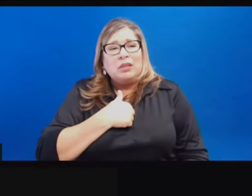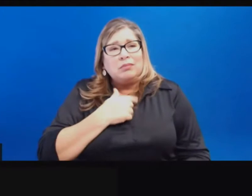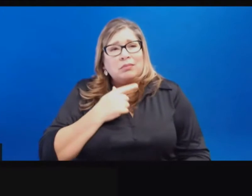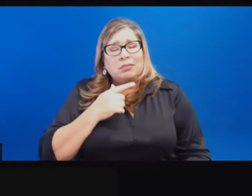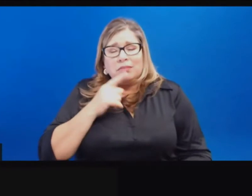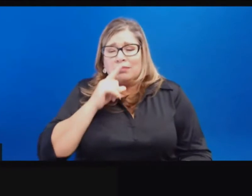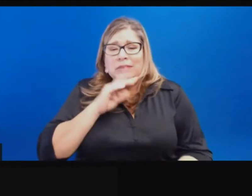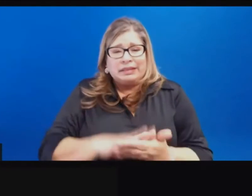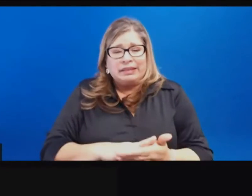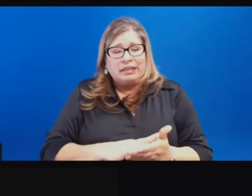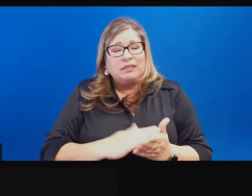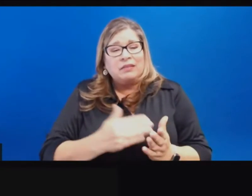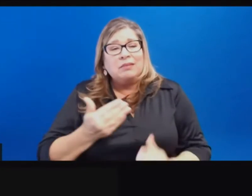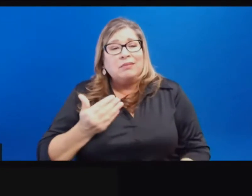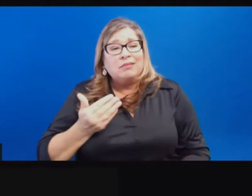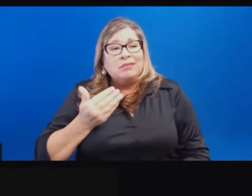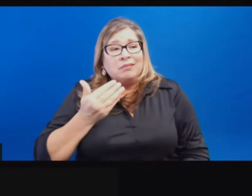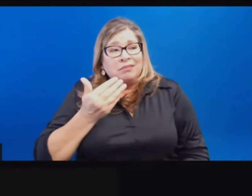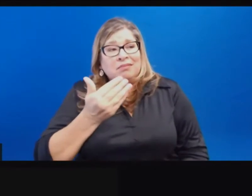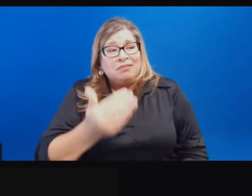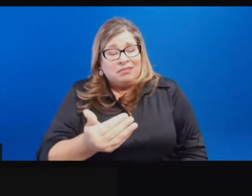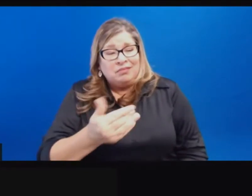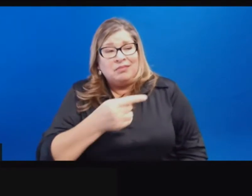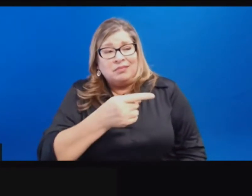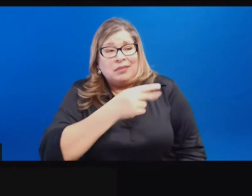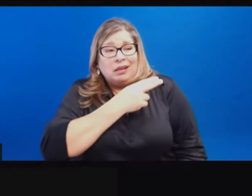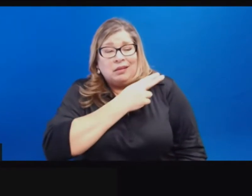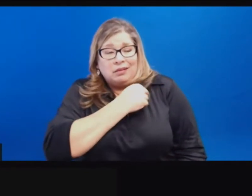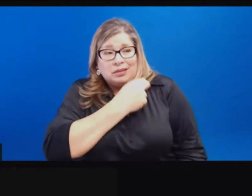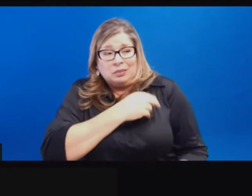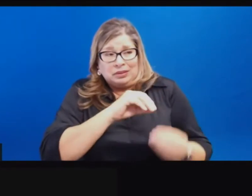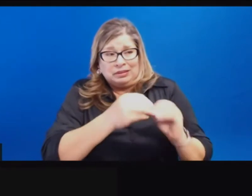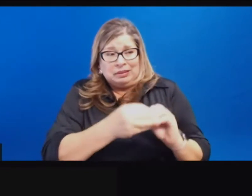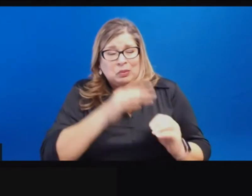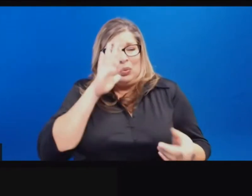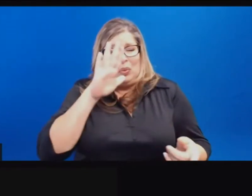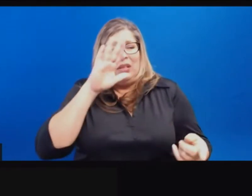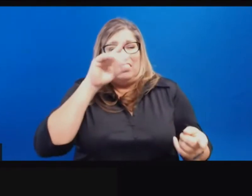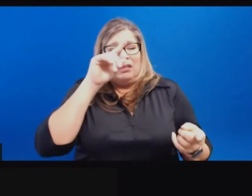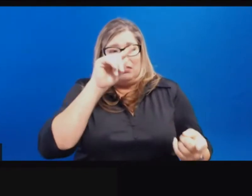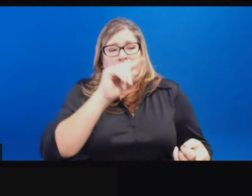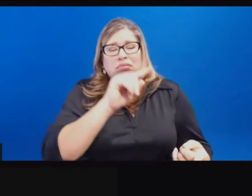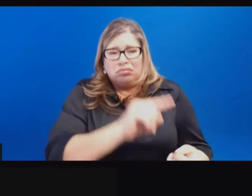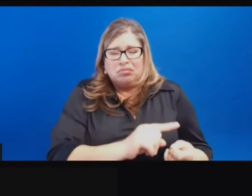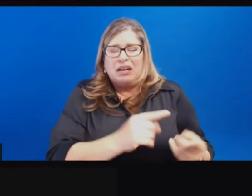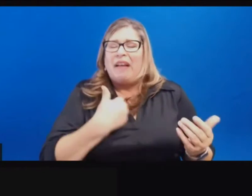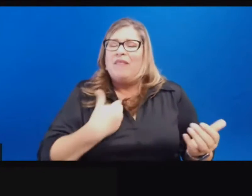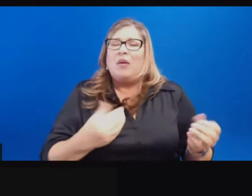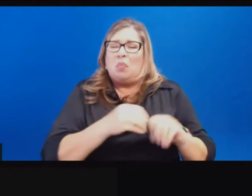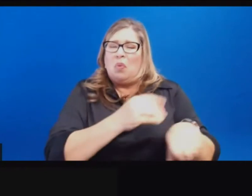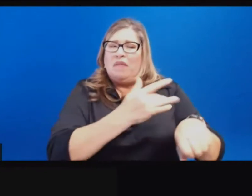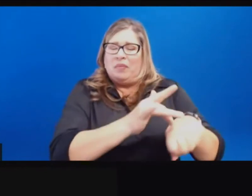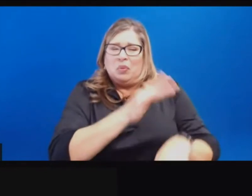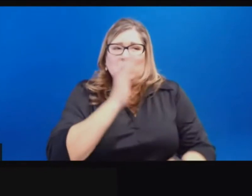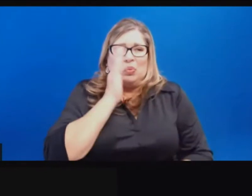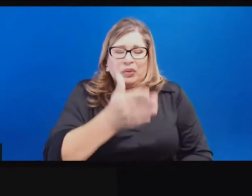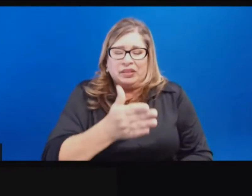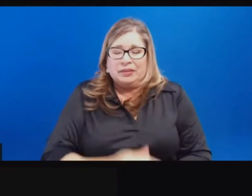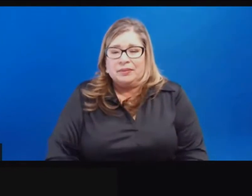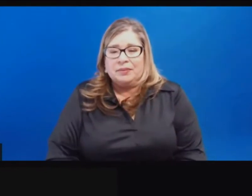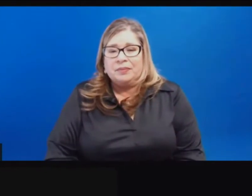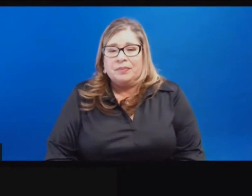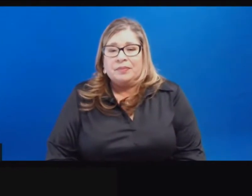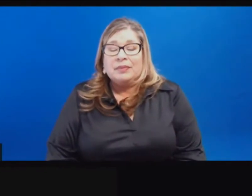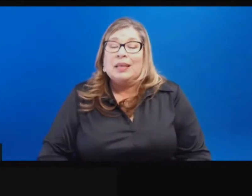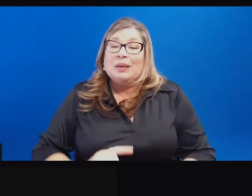concern in those facilities that is lower than where we've been, especially over the last couple of weeks. Of course, this reminds